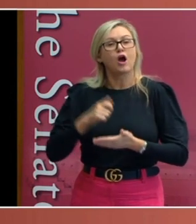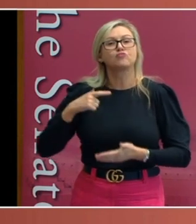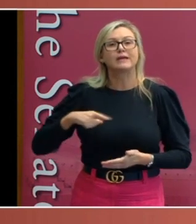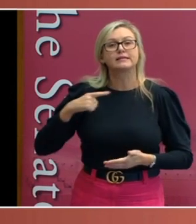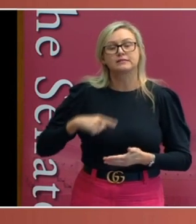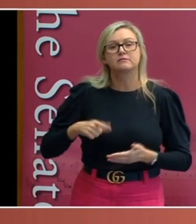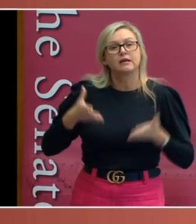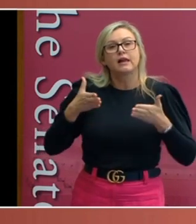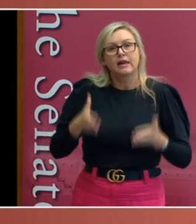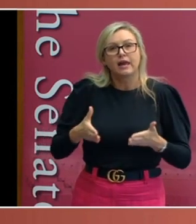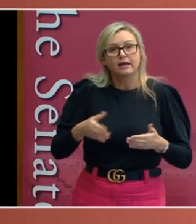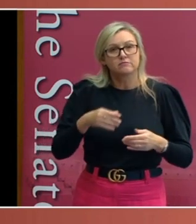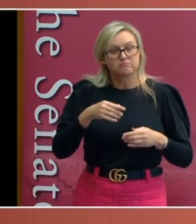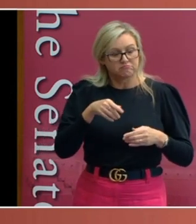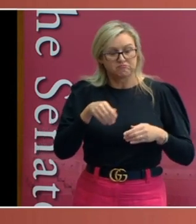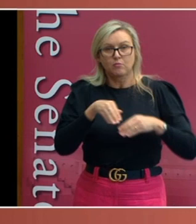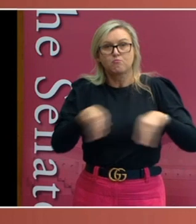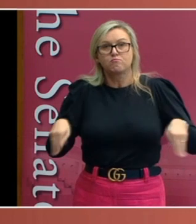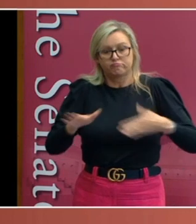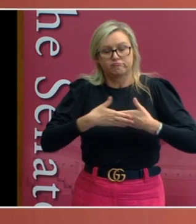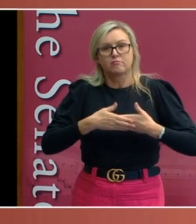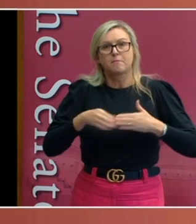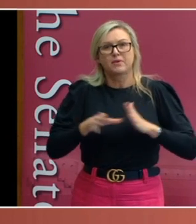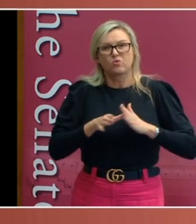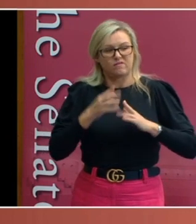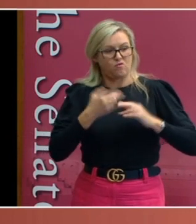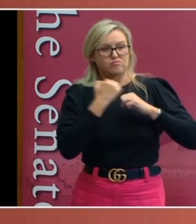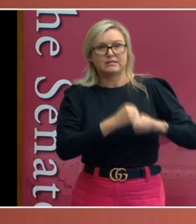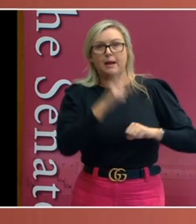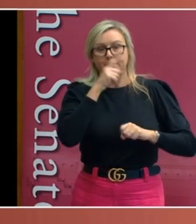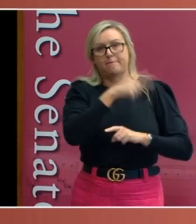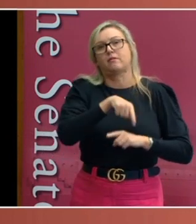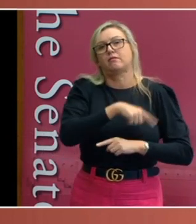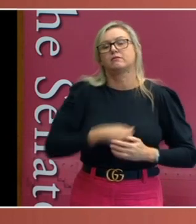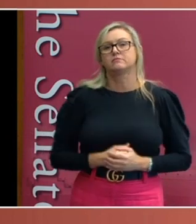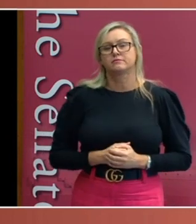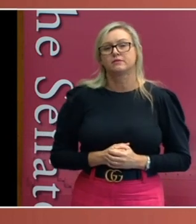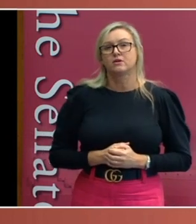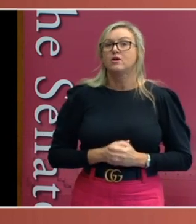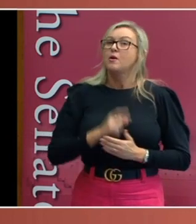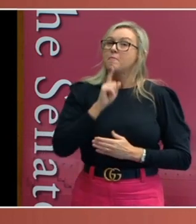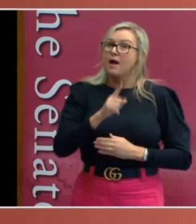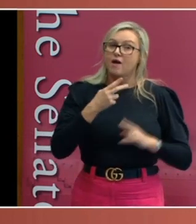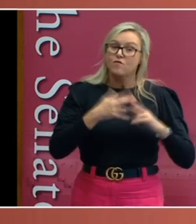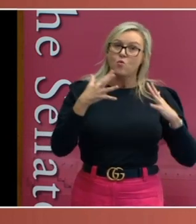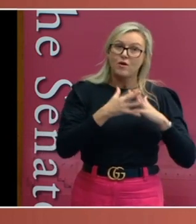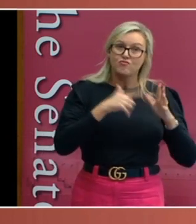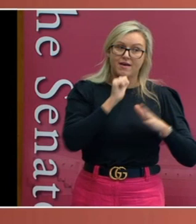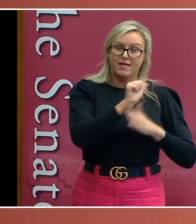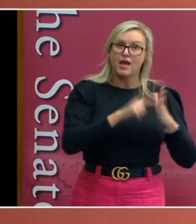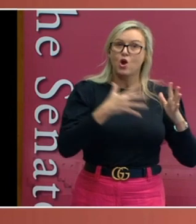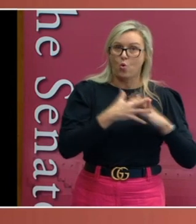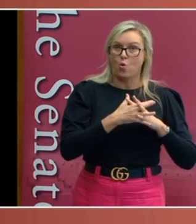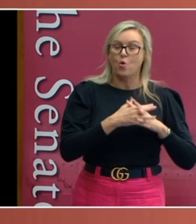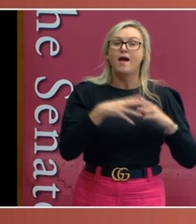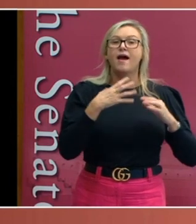law was proportionate to achieving it. There were inbuilt restrictions in the Western Australian law that provided